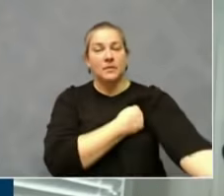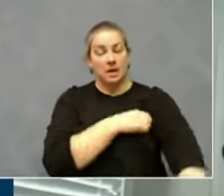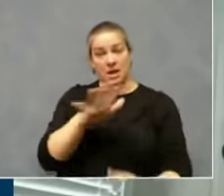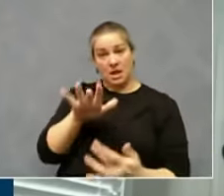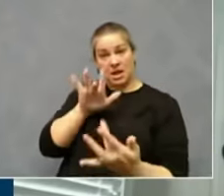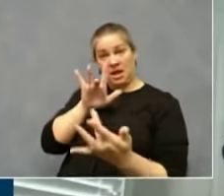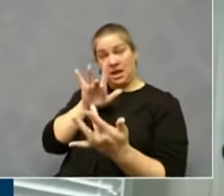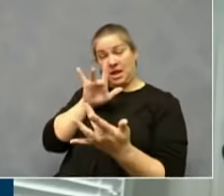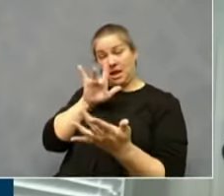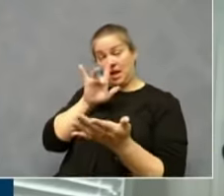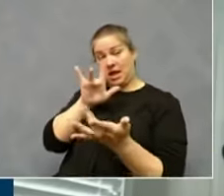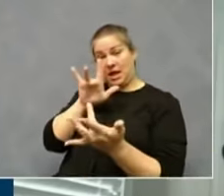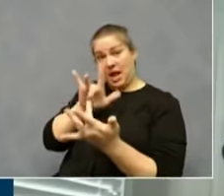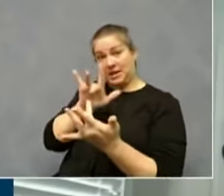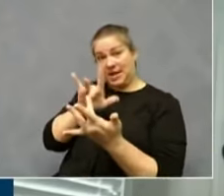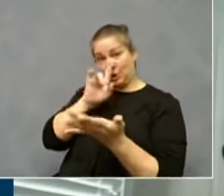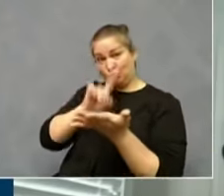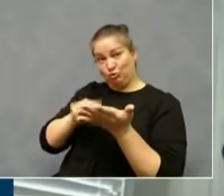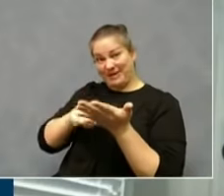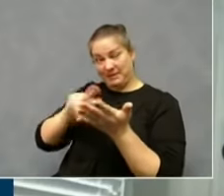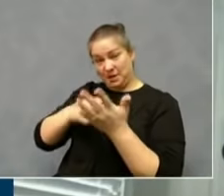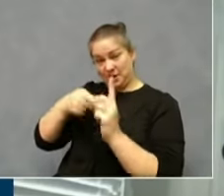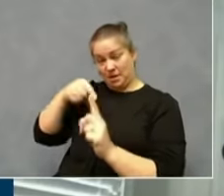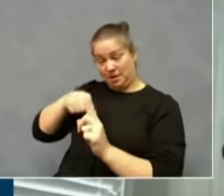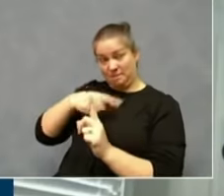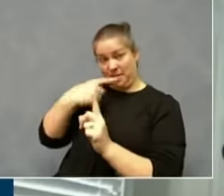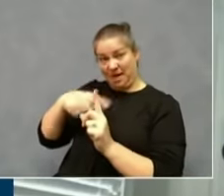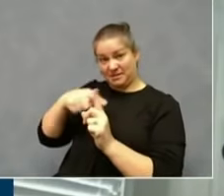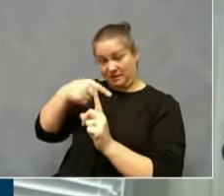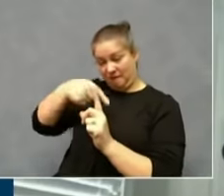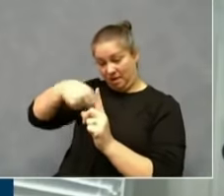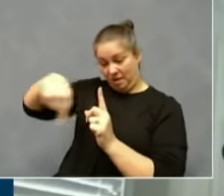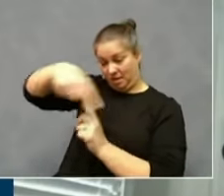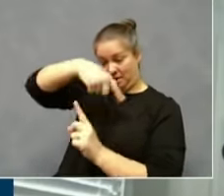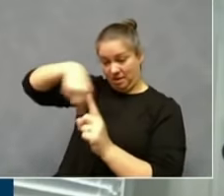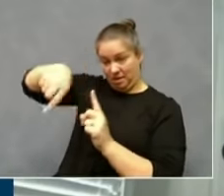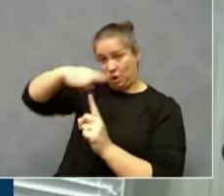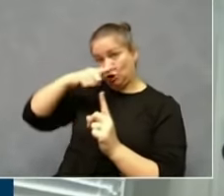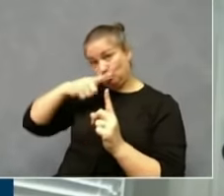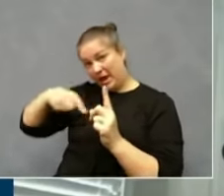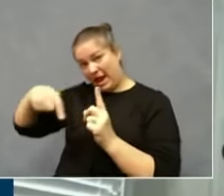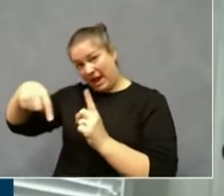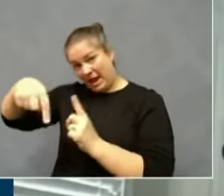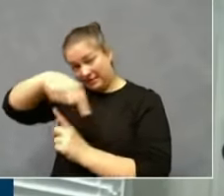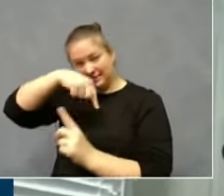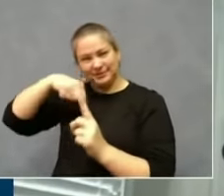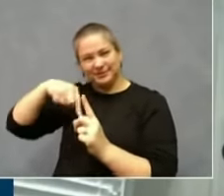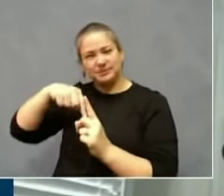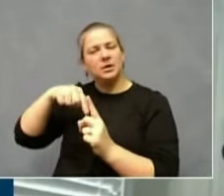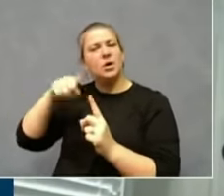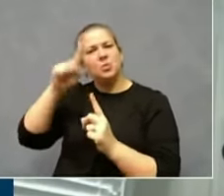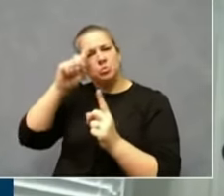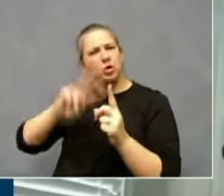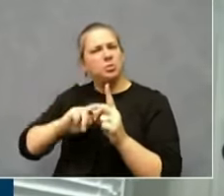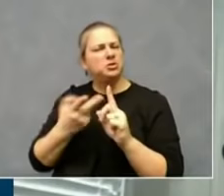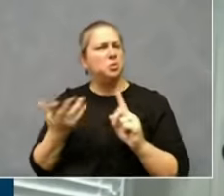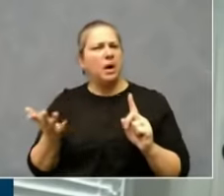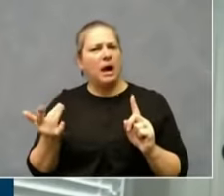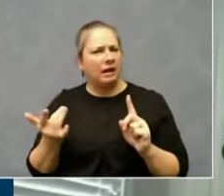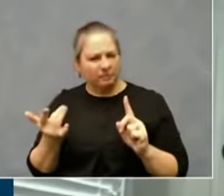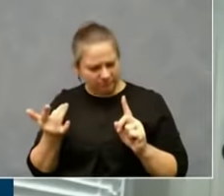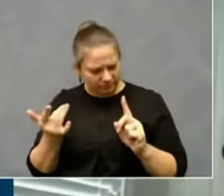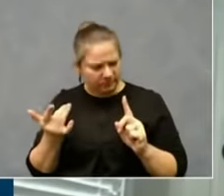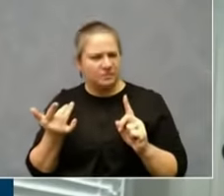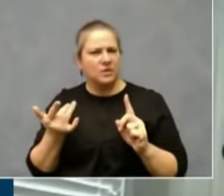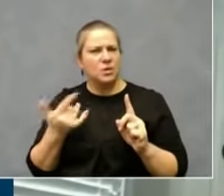number of purposes. The first part is case investigation, where we identify people who have the disease. We